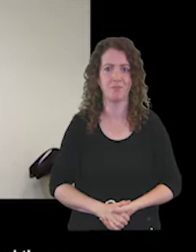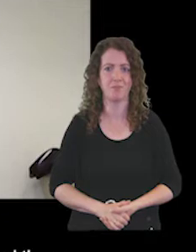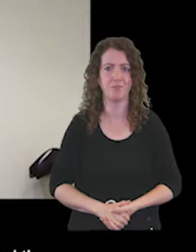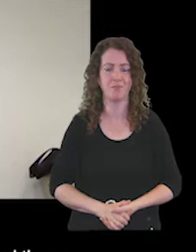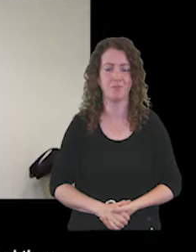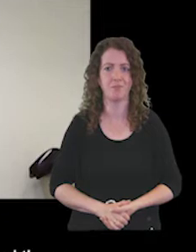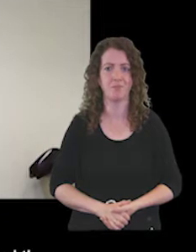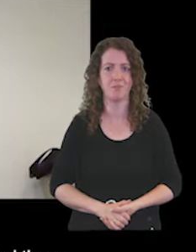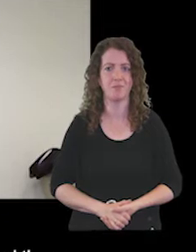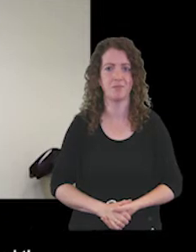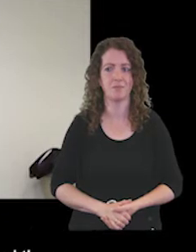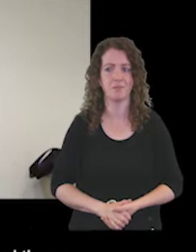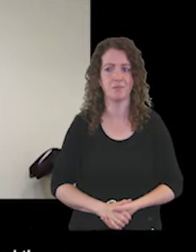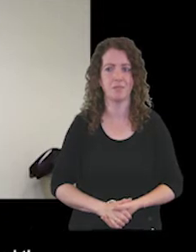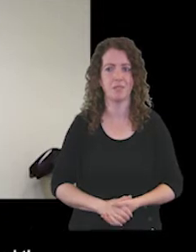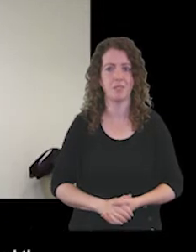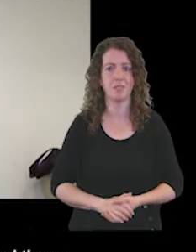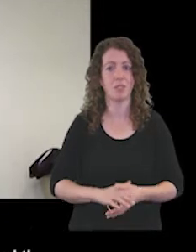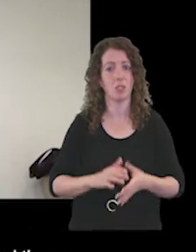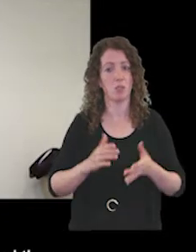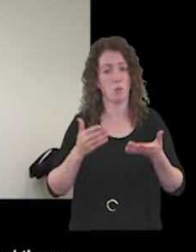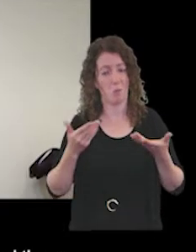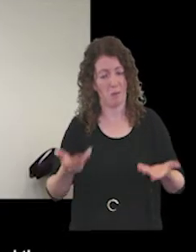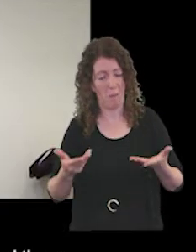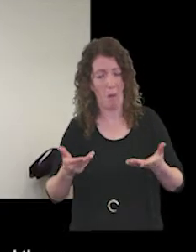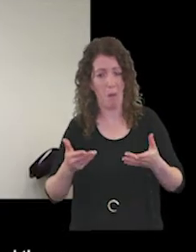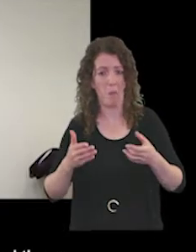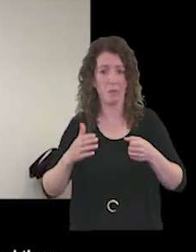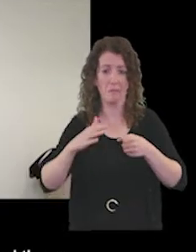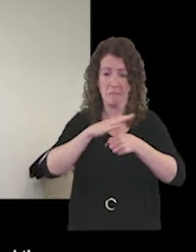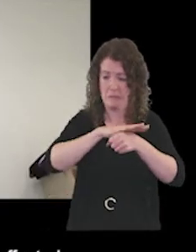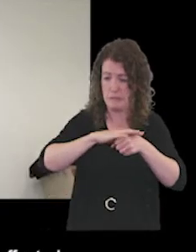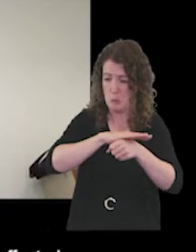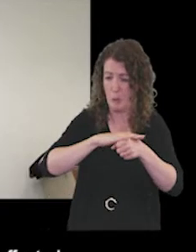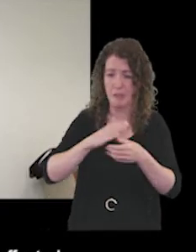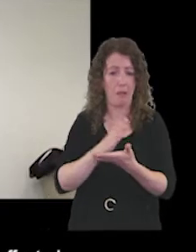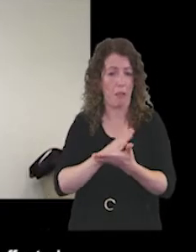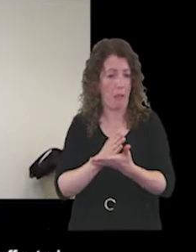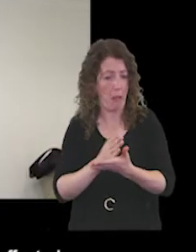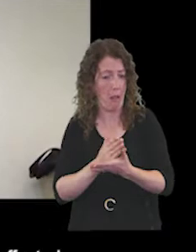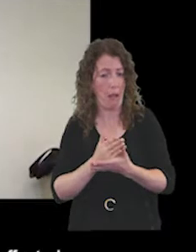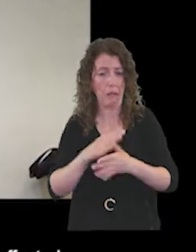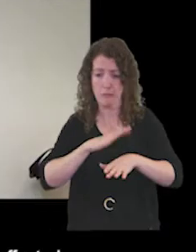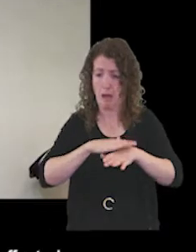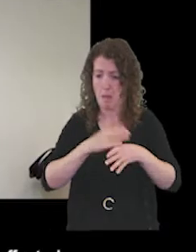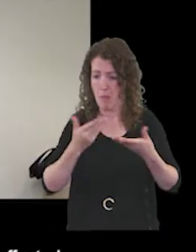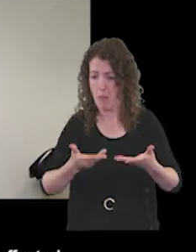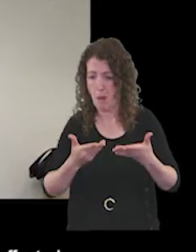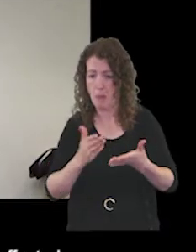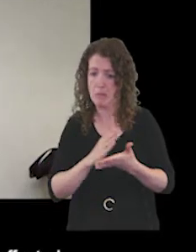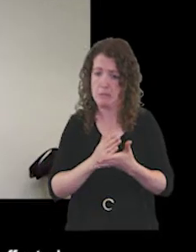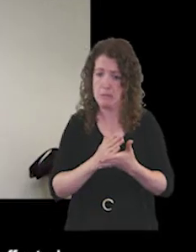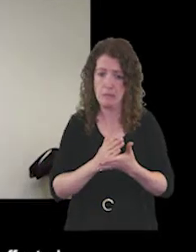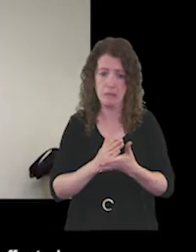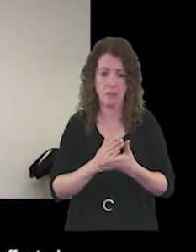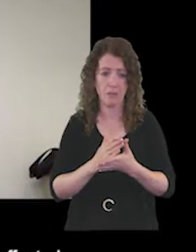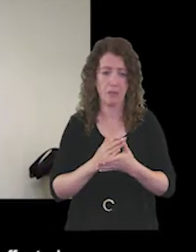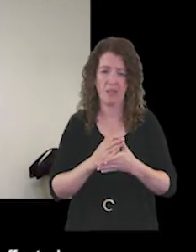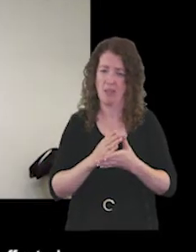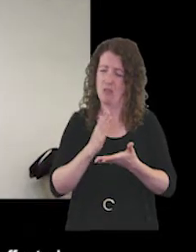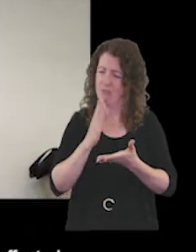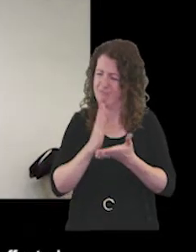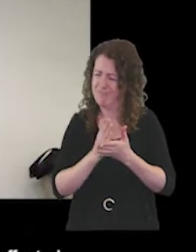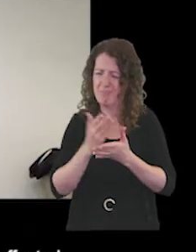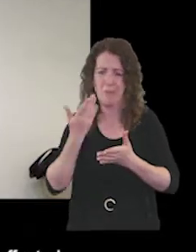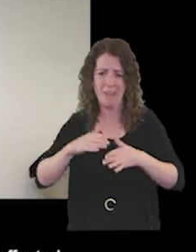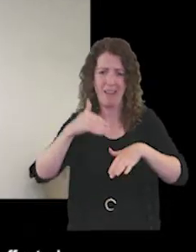So given the unprecedented times we continue to find ourselves in and indeed that really affected